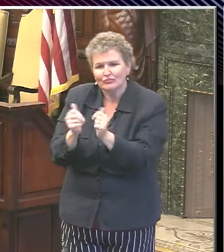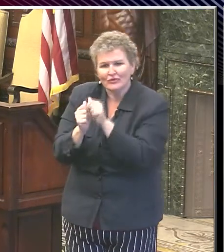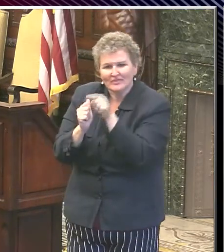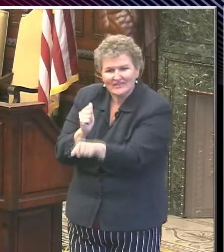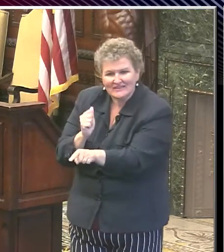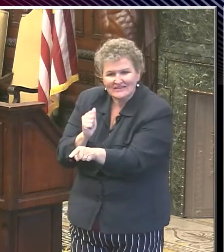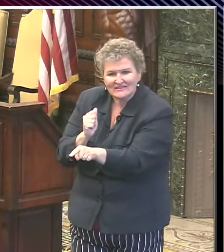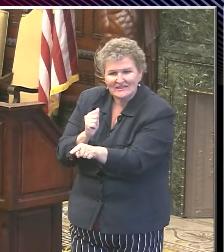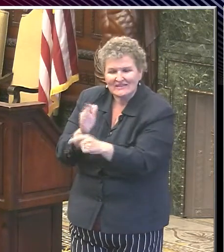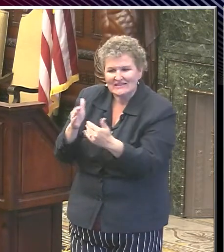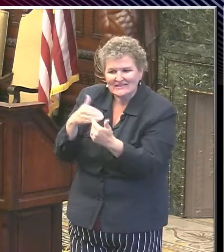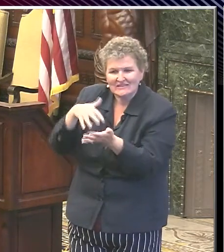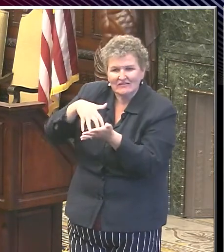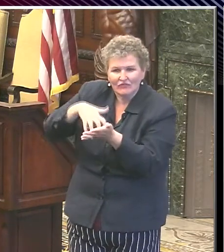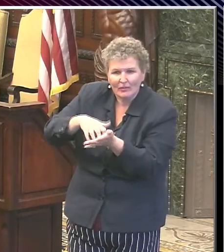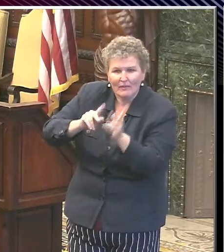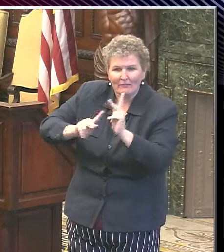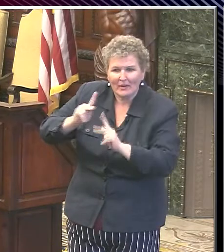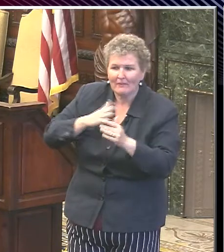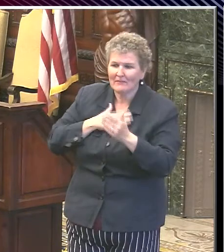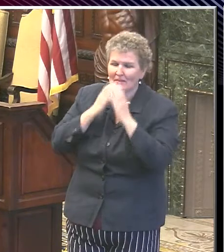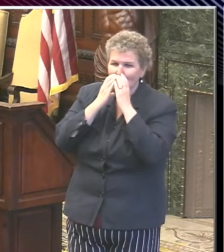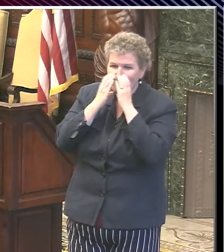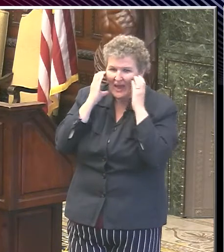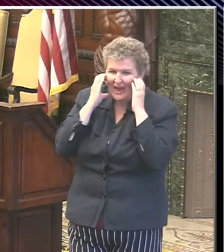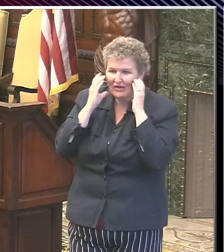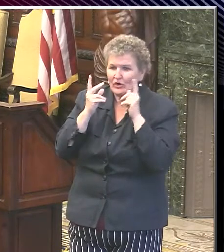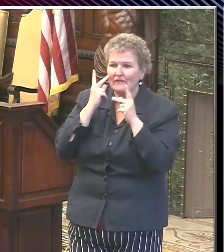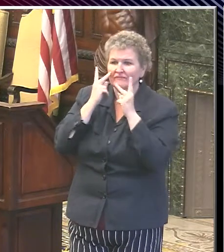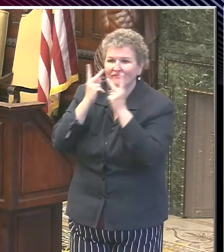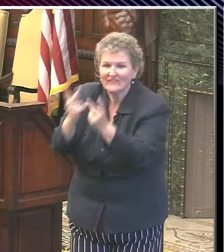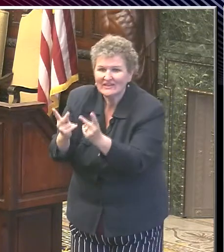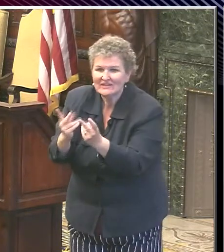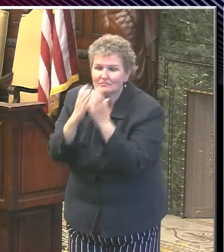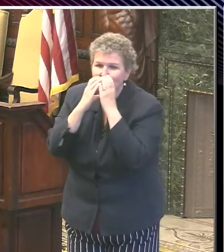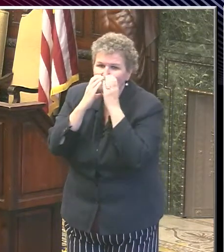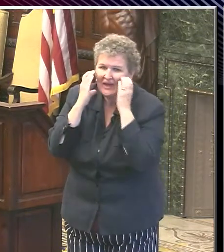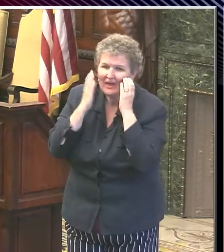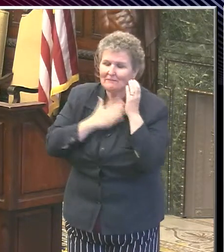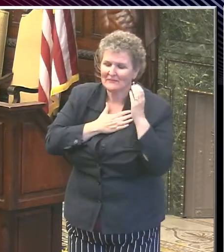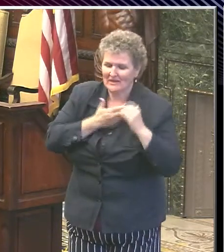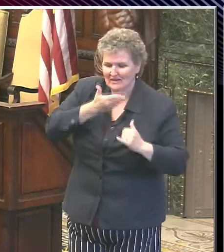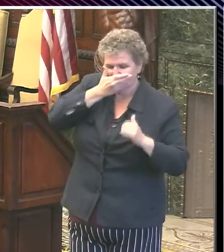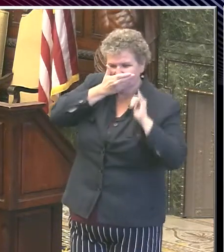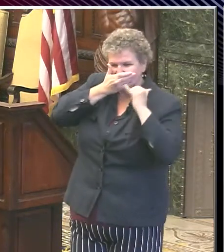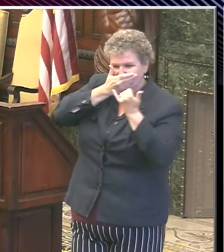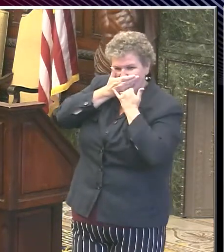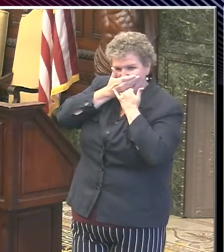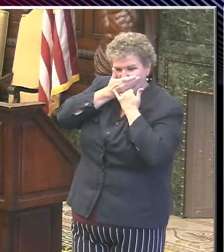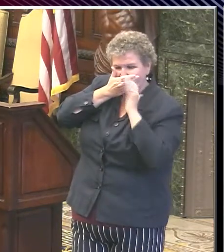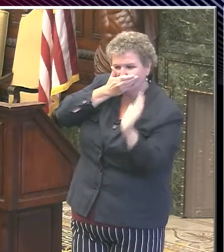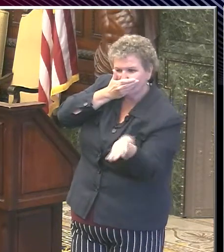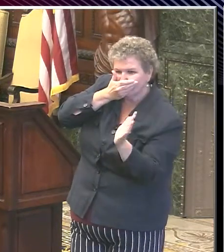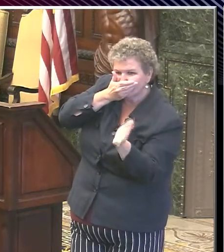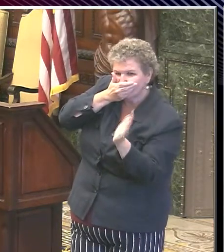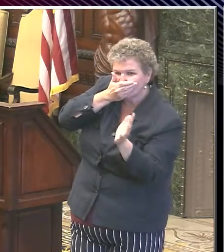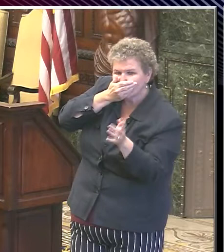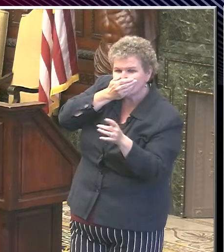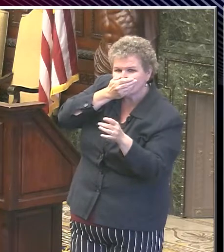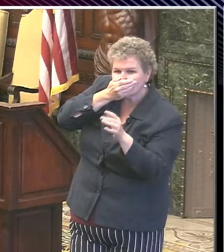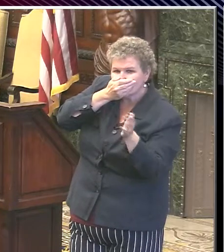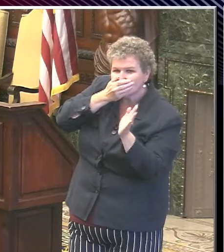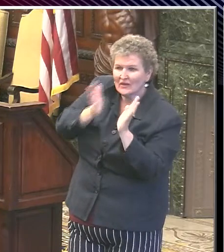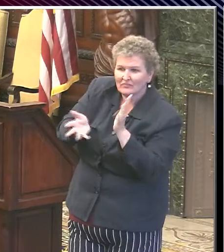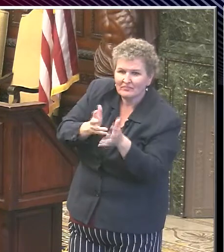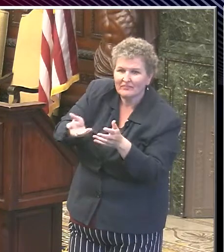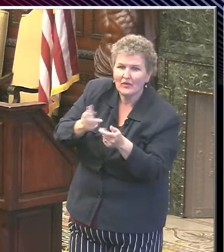So have them wear a mask when they're around you, even inside the house, if they've been out and about. And you should wear a mask when you're around them. It may feel awkward to be wearing